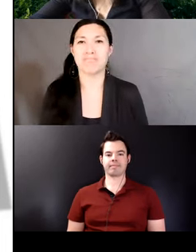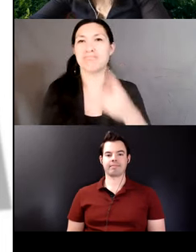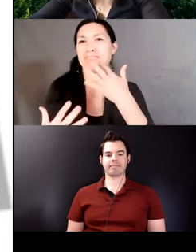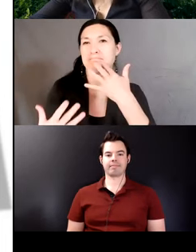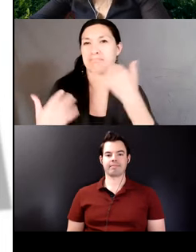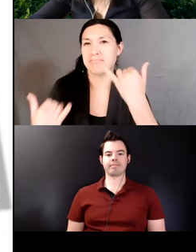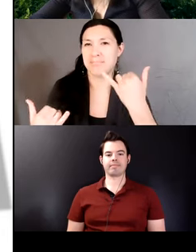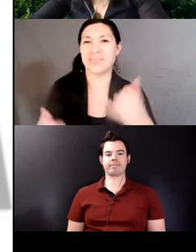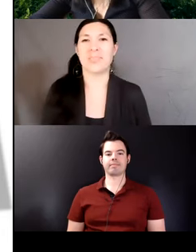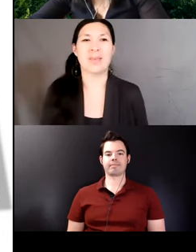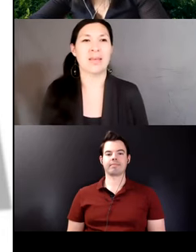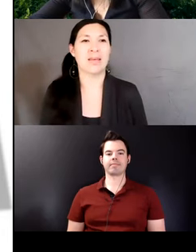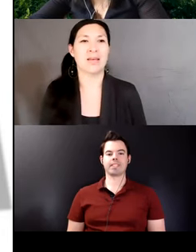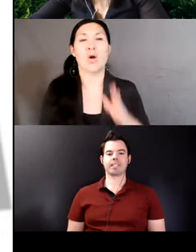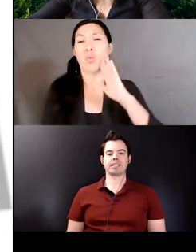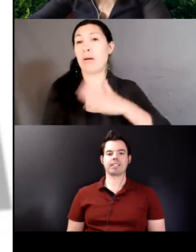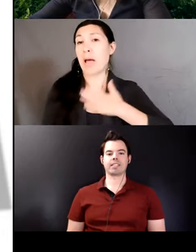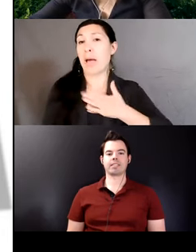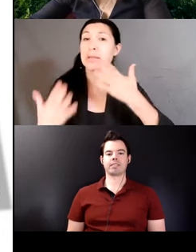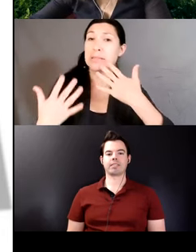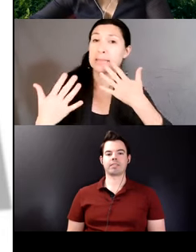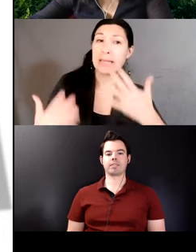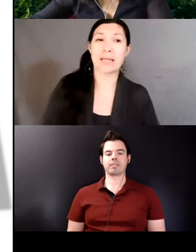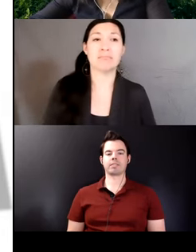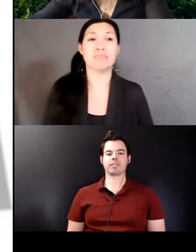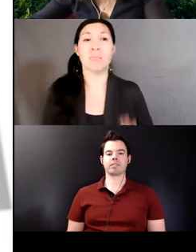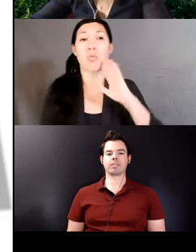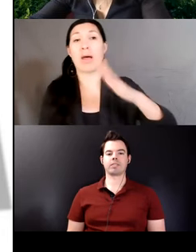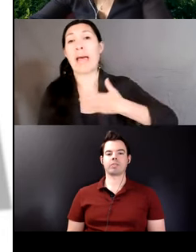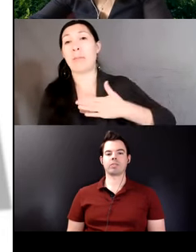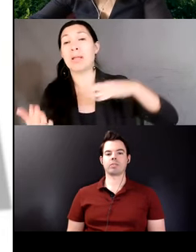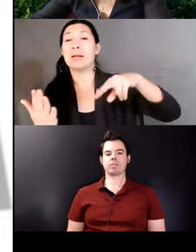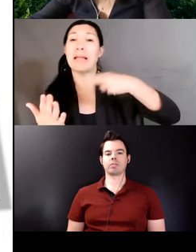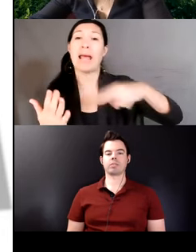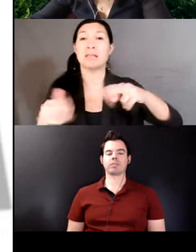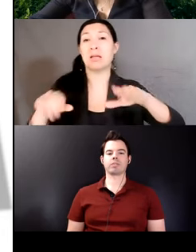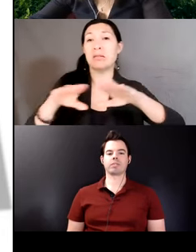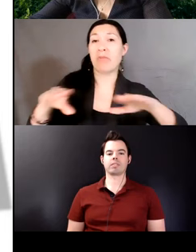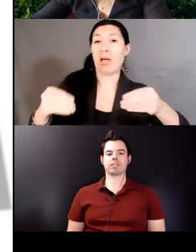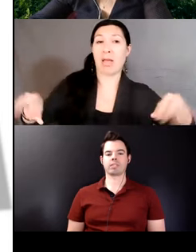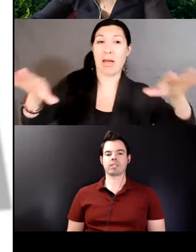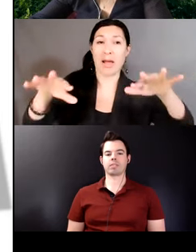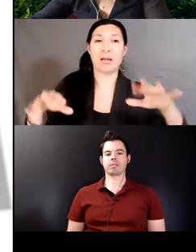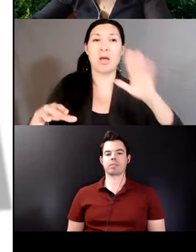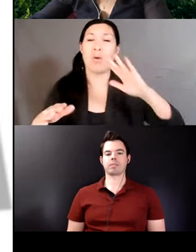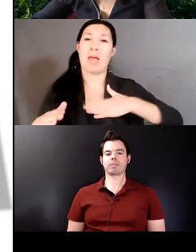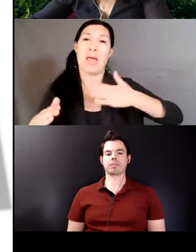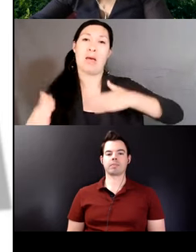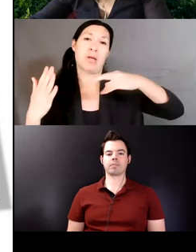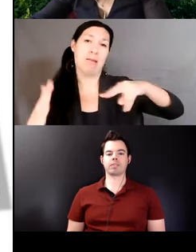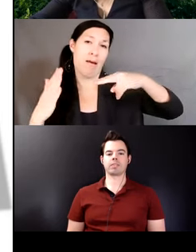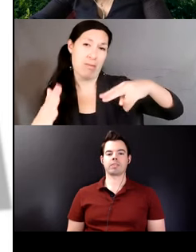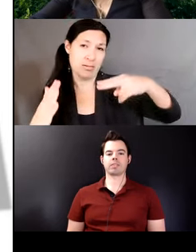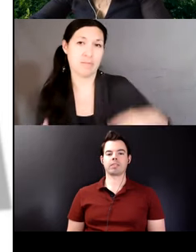We will happily go sing, we will happily dance in this flat lawn, we will happily dance.